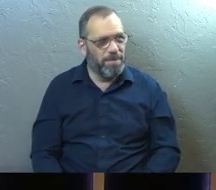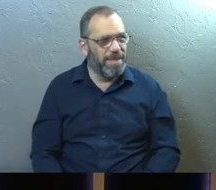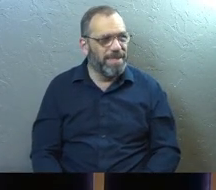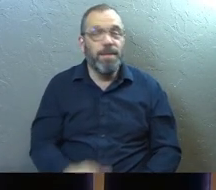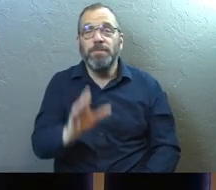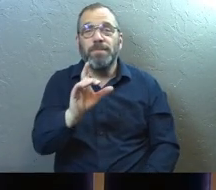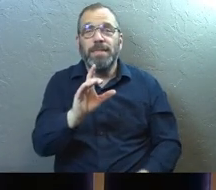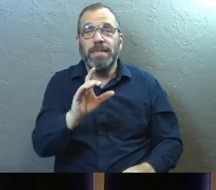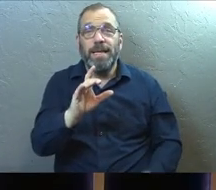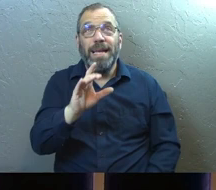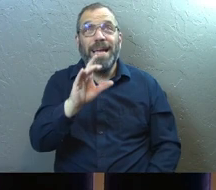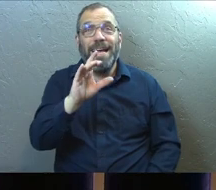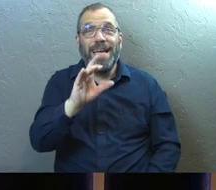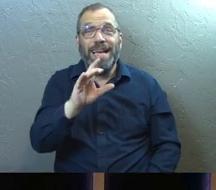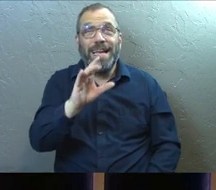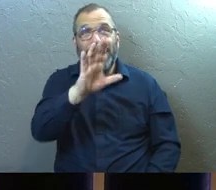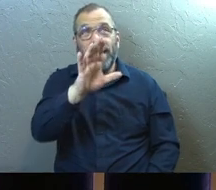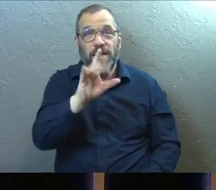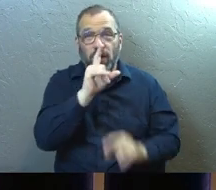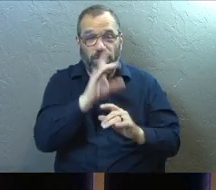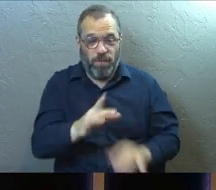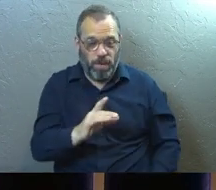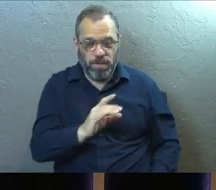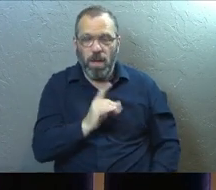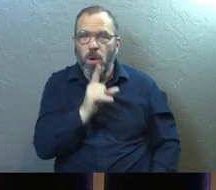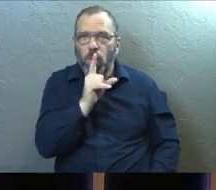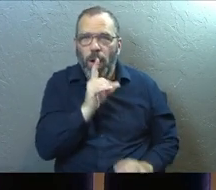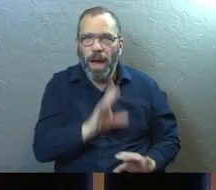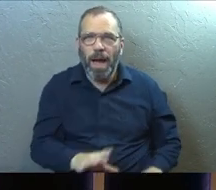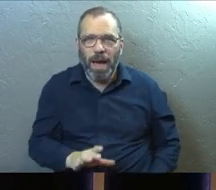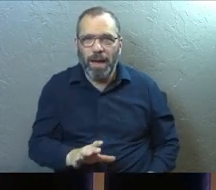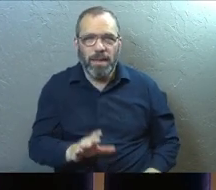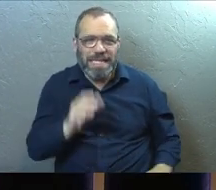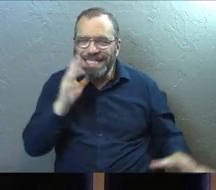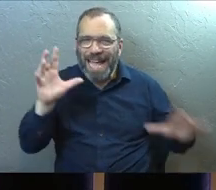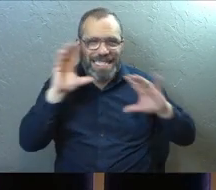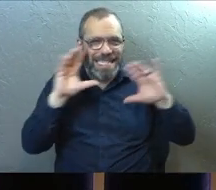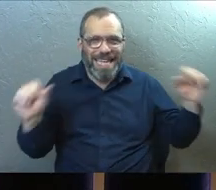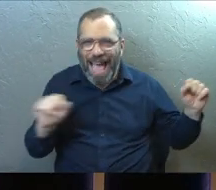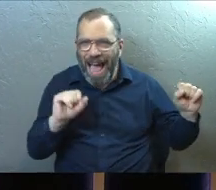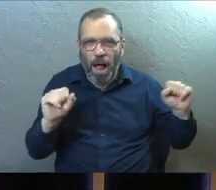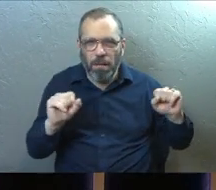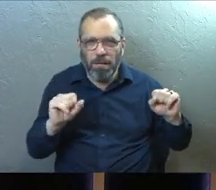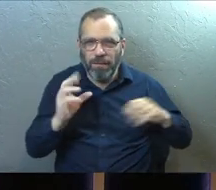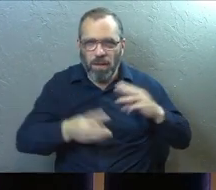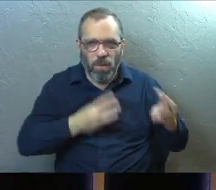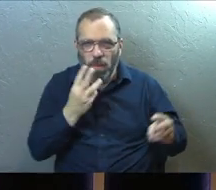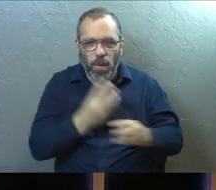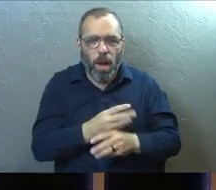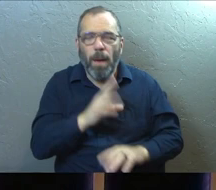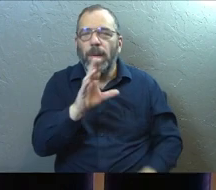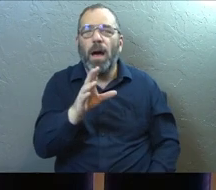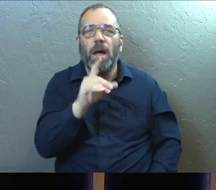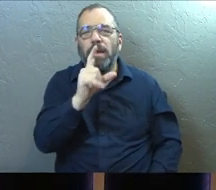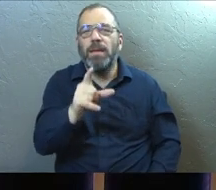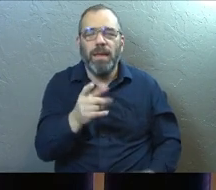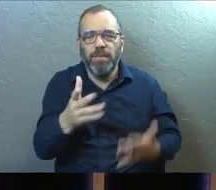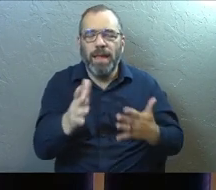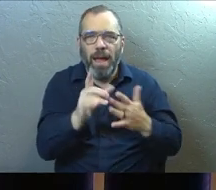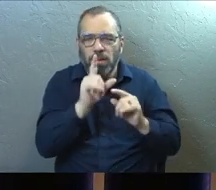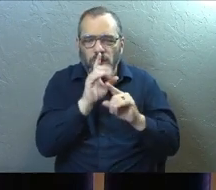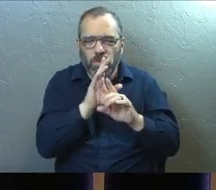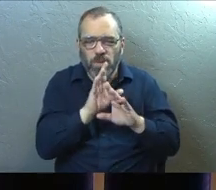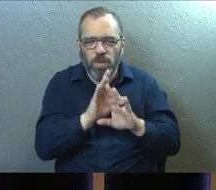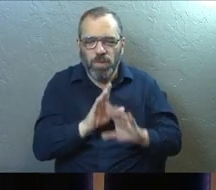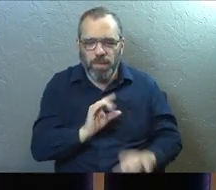His quiet voice that doesn't shout above the chaos and the loudness of this world. But instead, he brings that